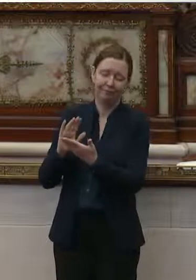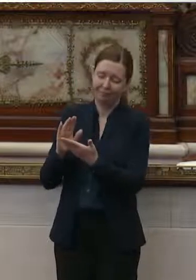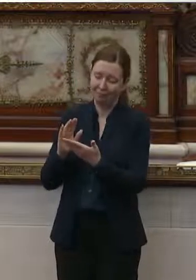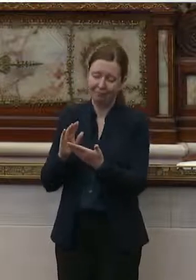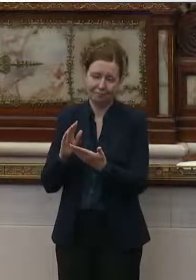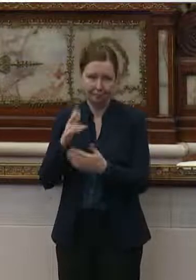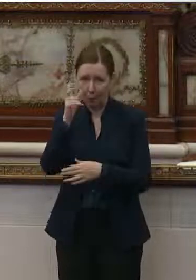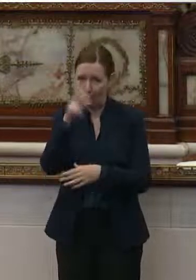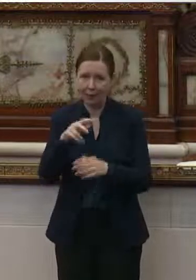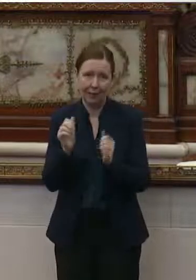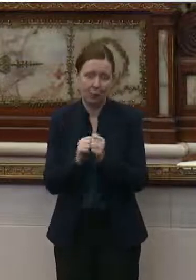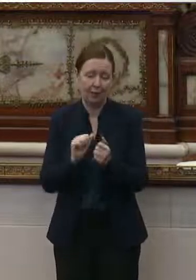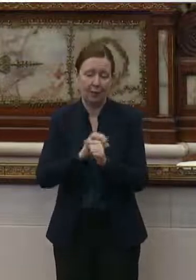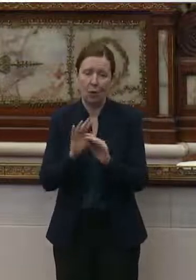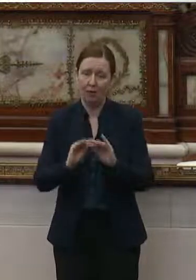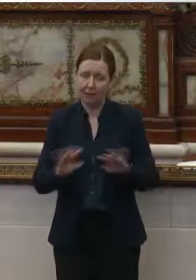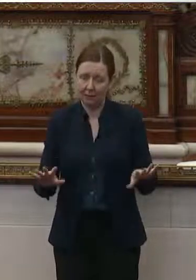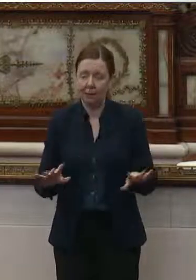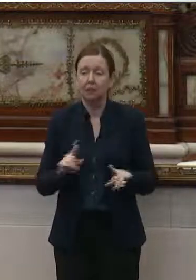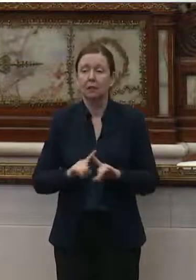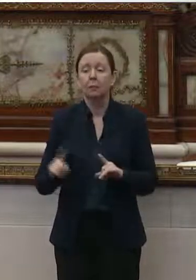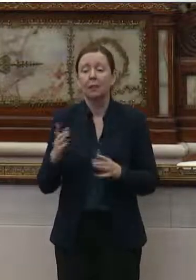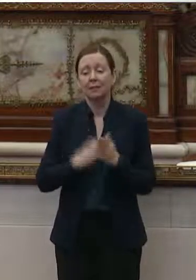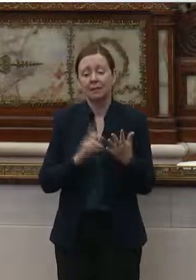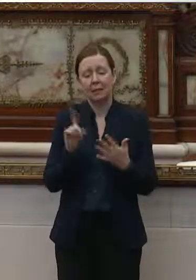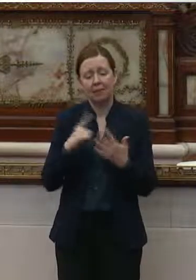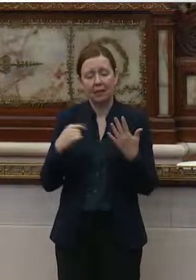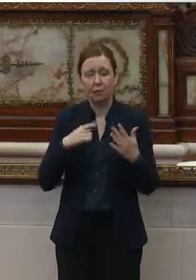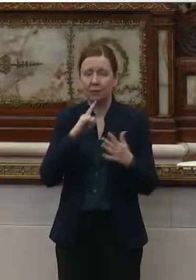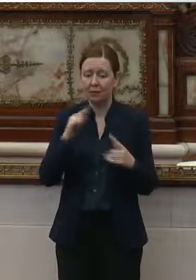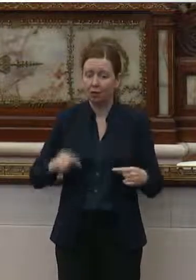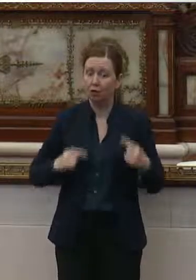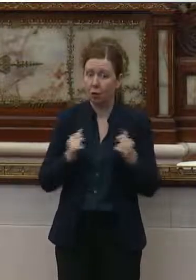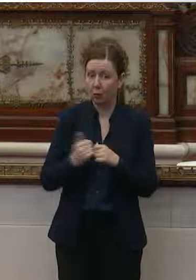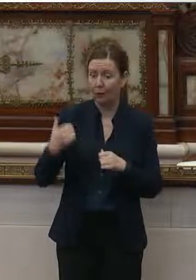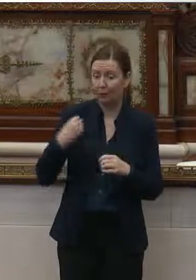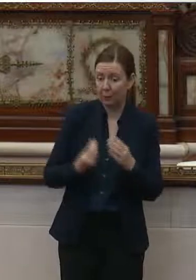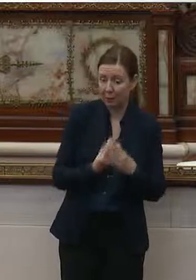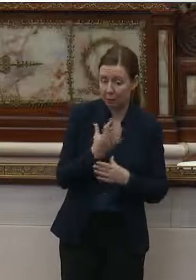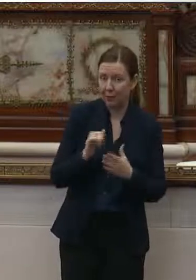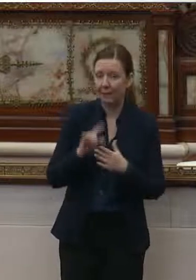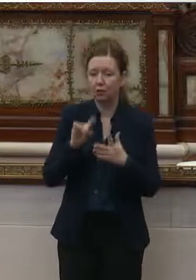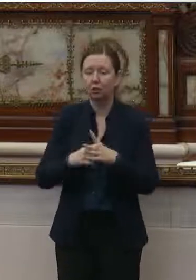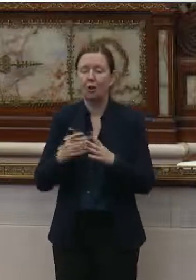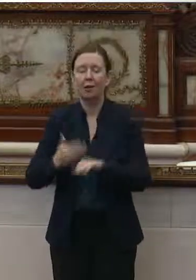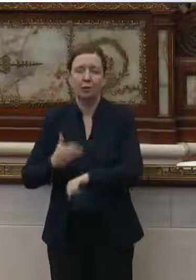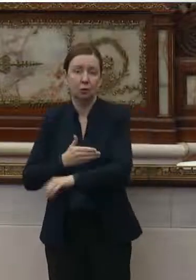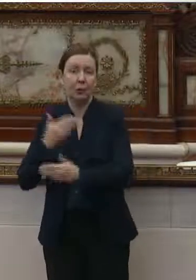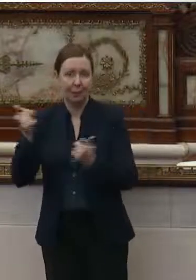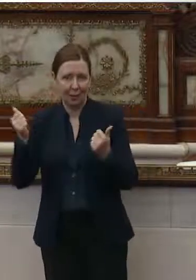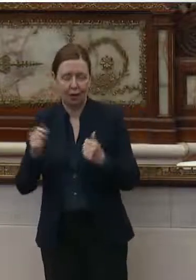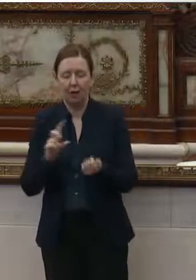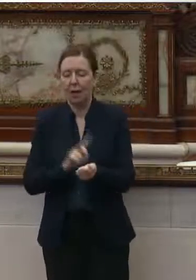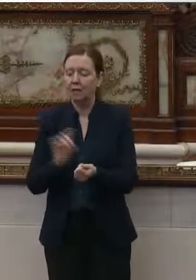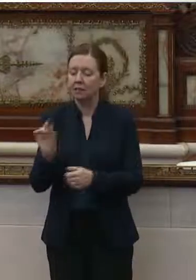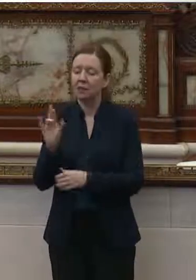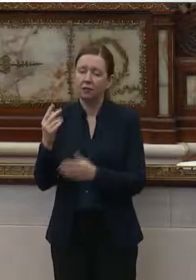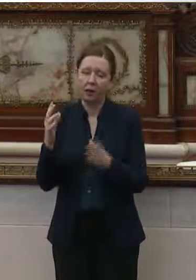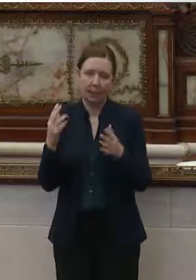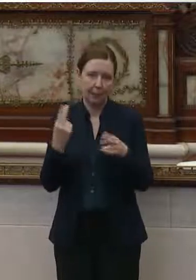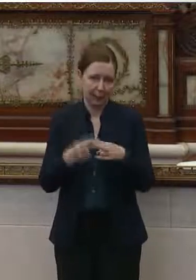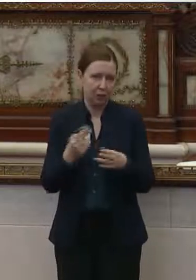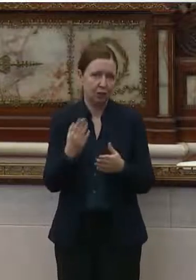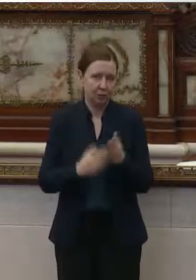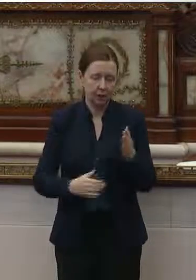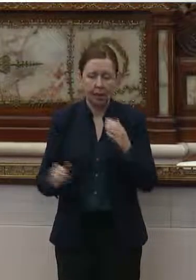But there are some factors that we really struggled with in the spring that are starting to get better. And Dr. Farley mentioned some of these.